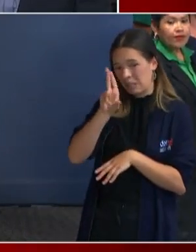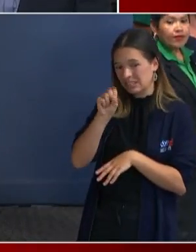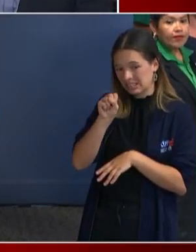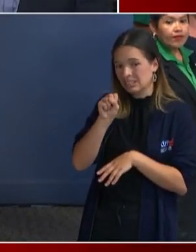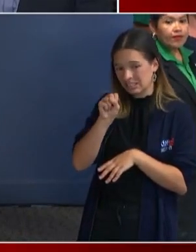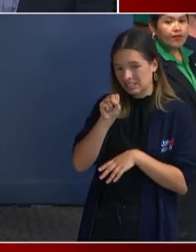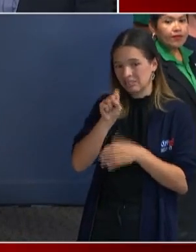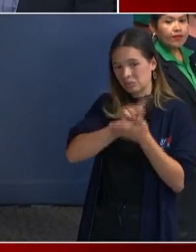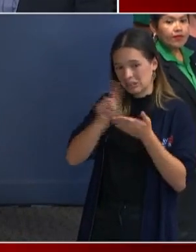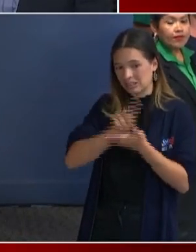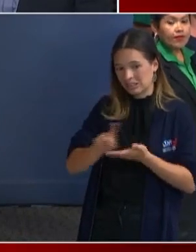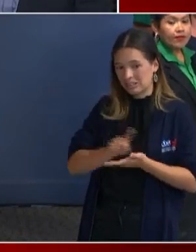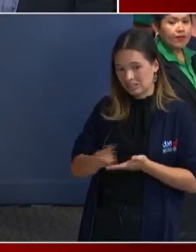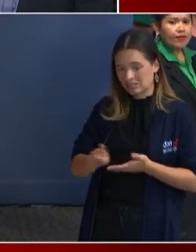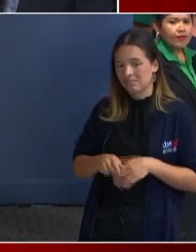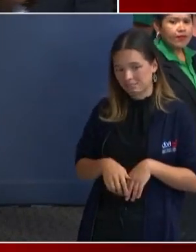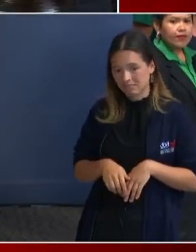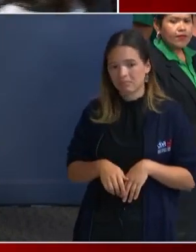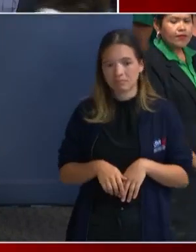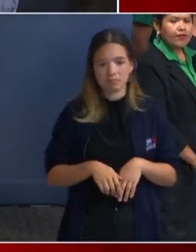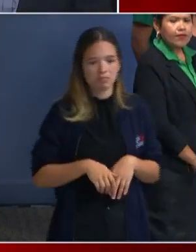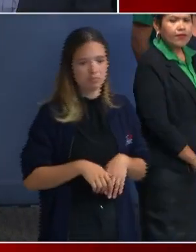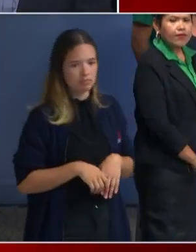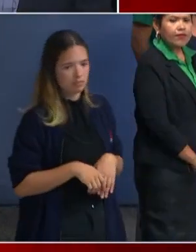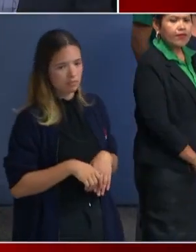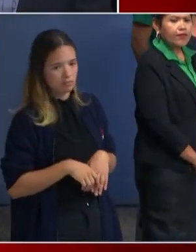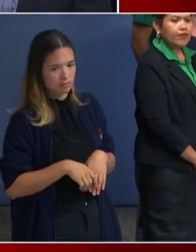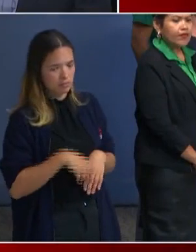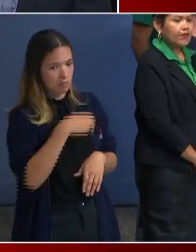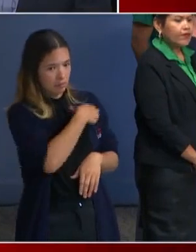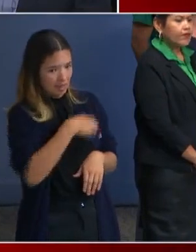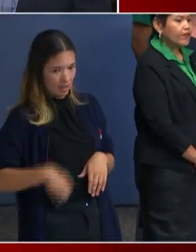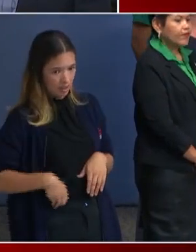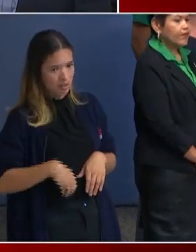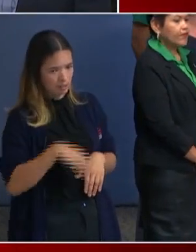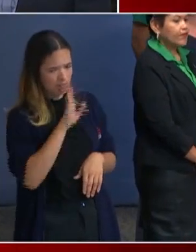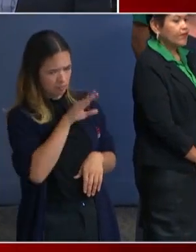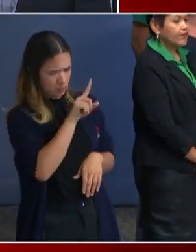And then for Mayor Bowser, um, who will be heading the new office?